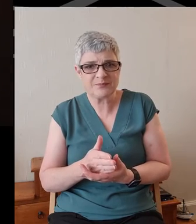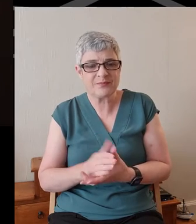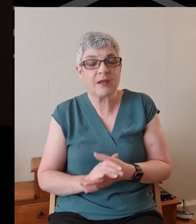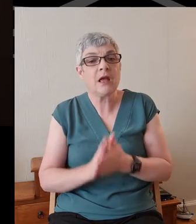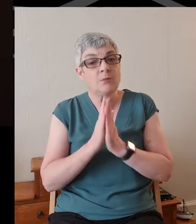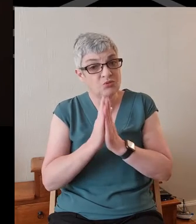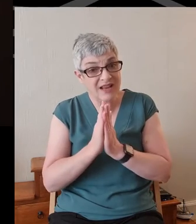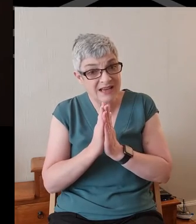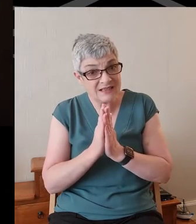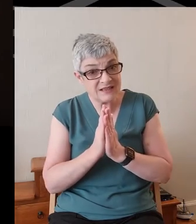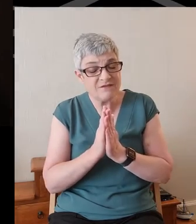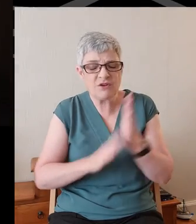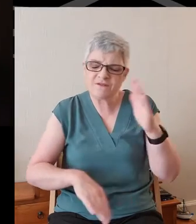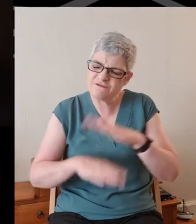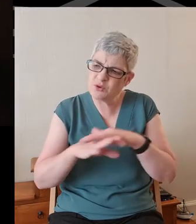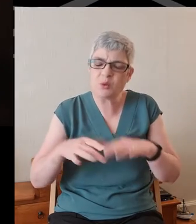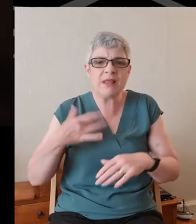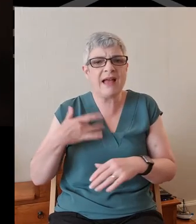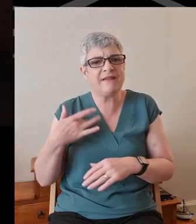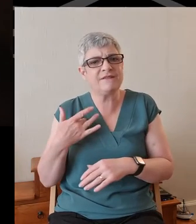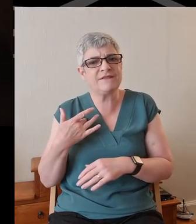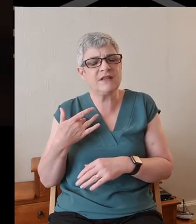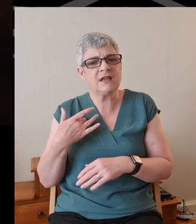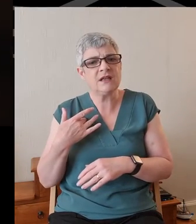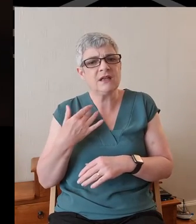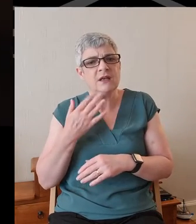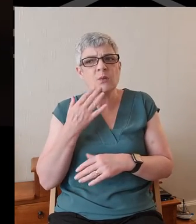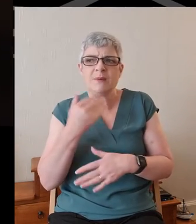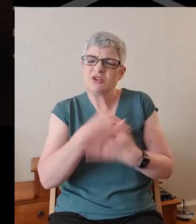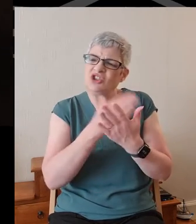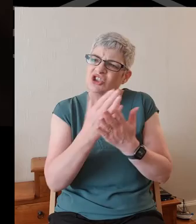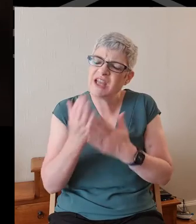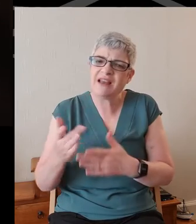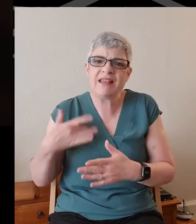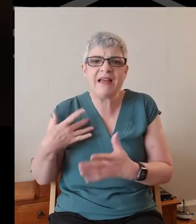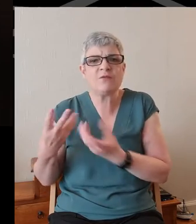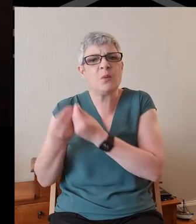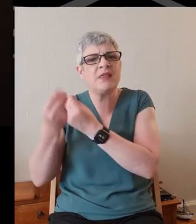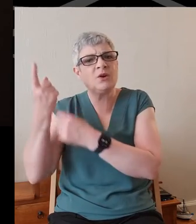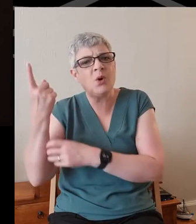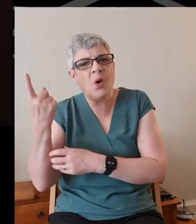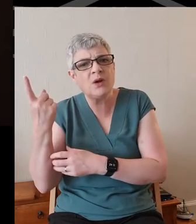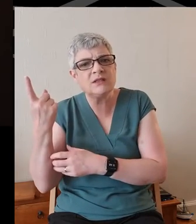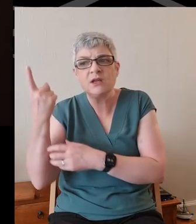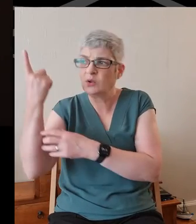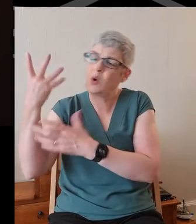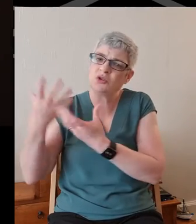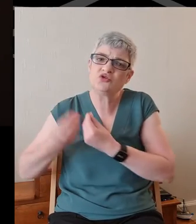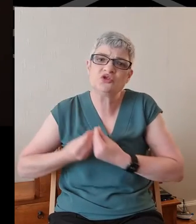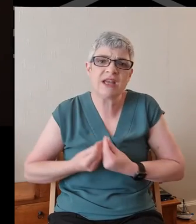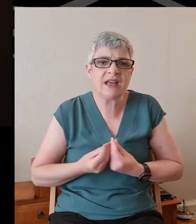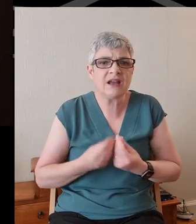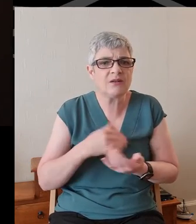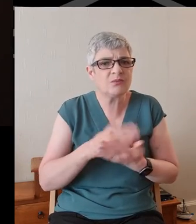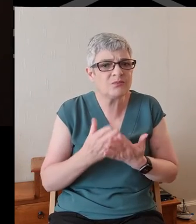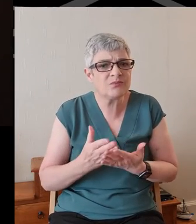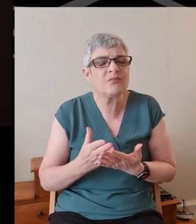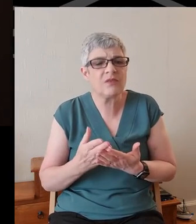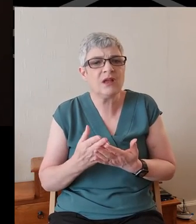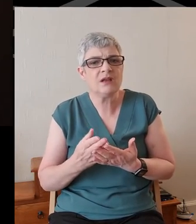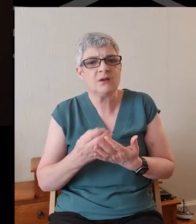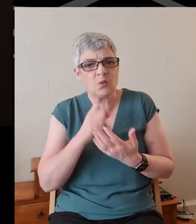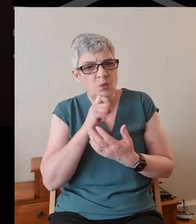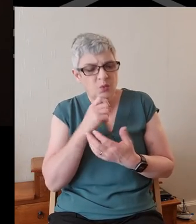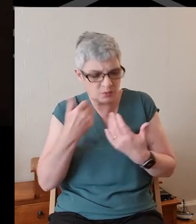Prayer is for all of life. It's when we share life with God and have God share with us and who we are and